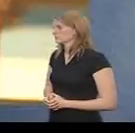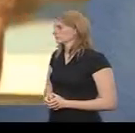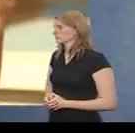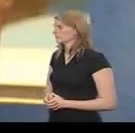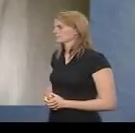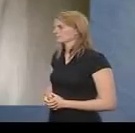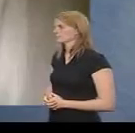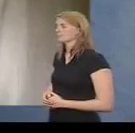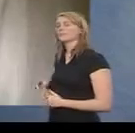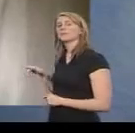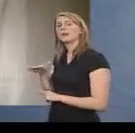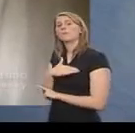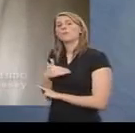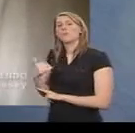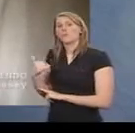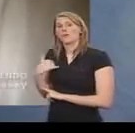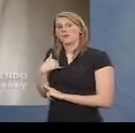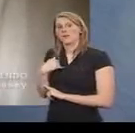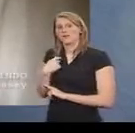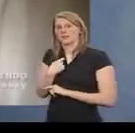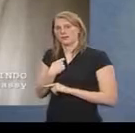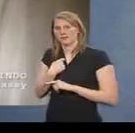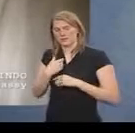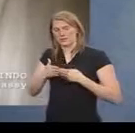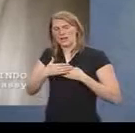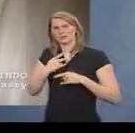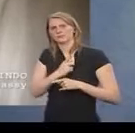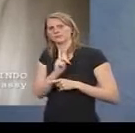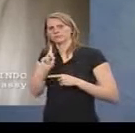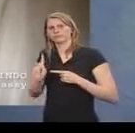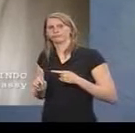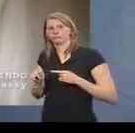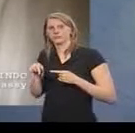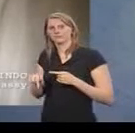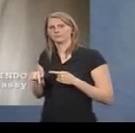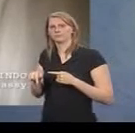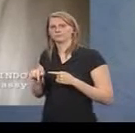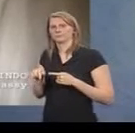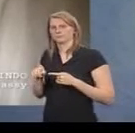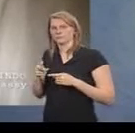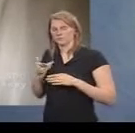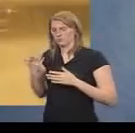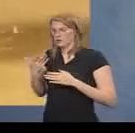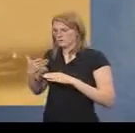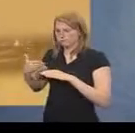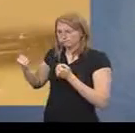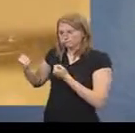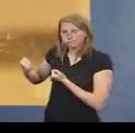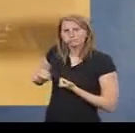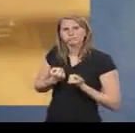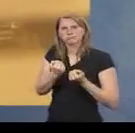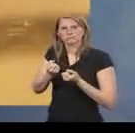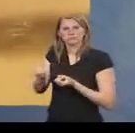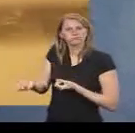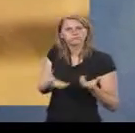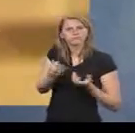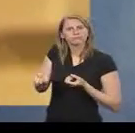That morning, I was at the back gate of the embassy, the place where vehicles load and offload parcels.